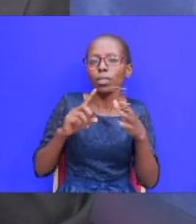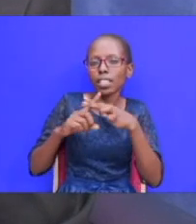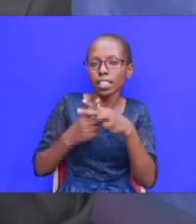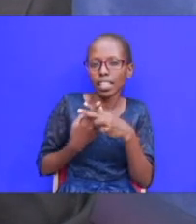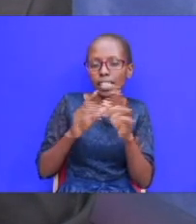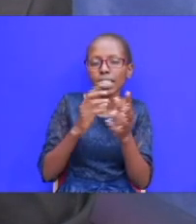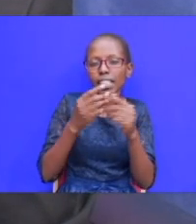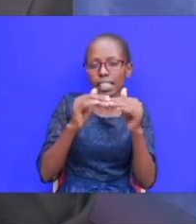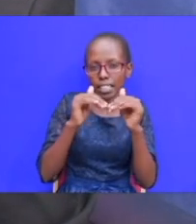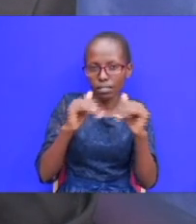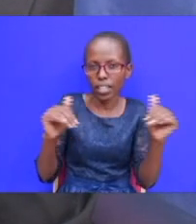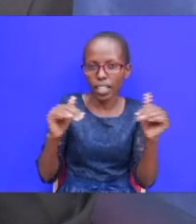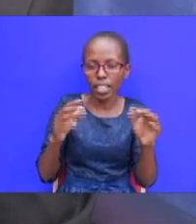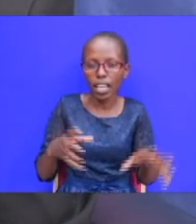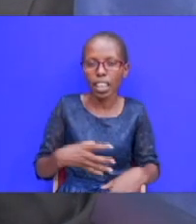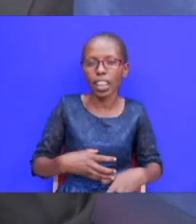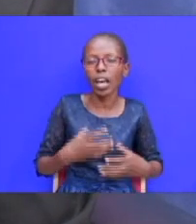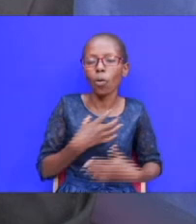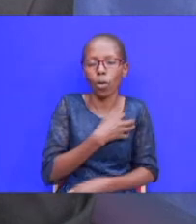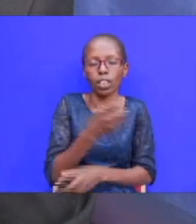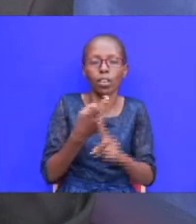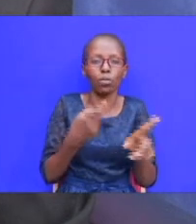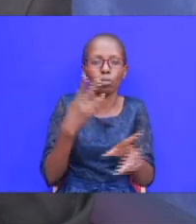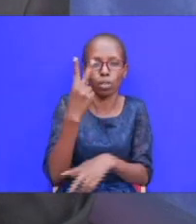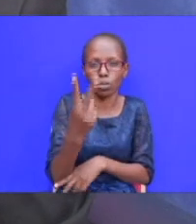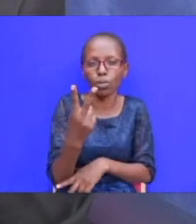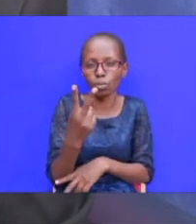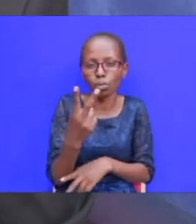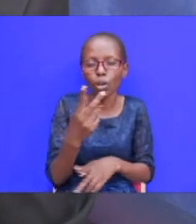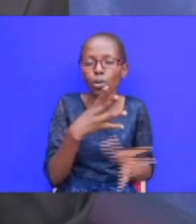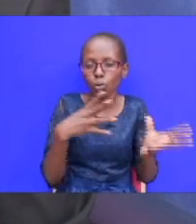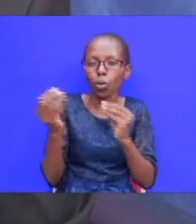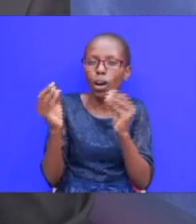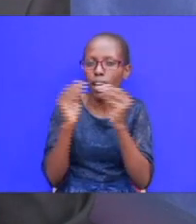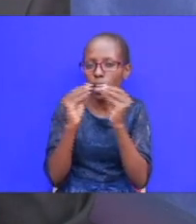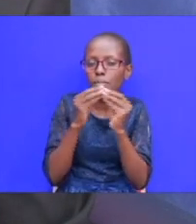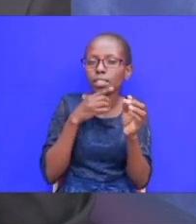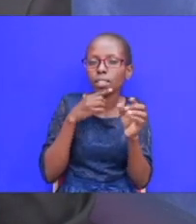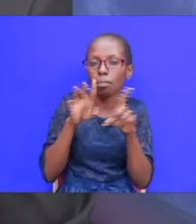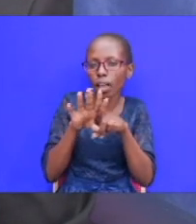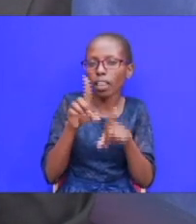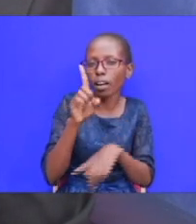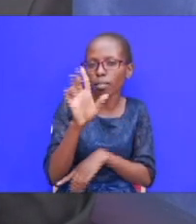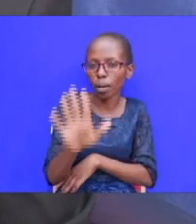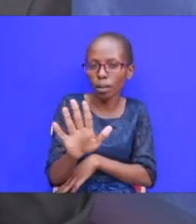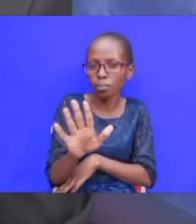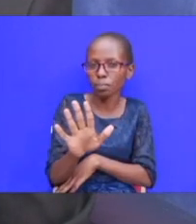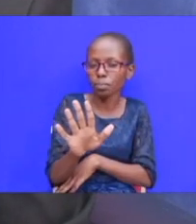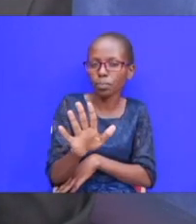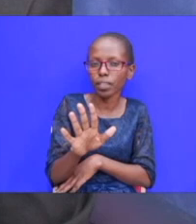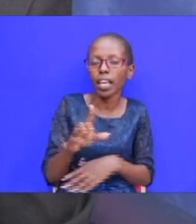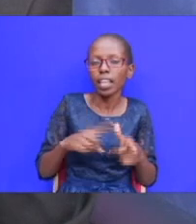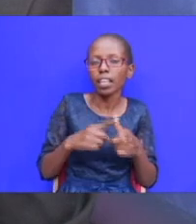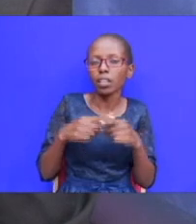into two and he sent the emissaries to go and meet his what his brother his brother and in fact he was sending them